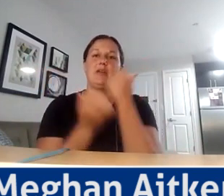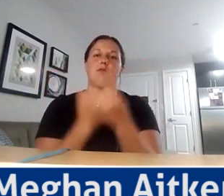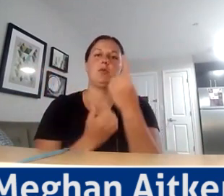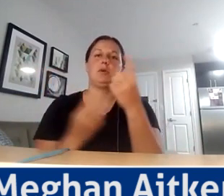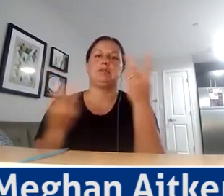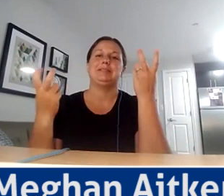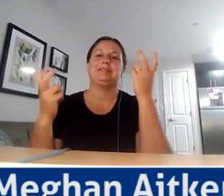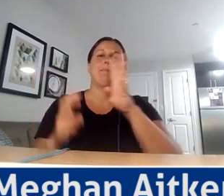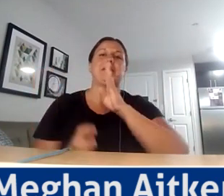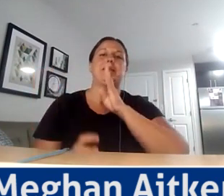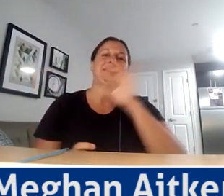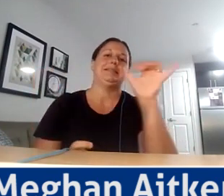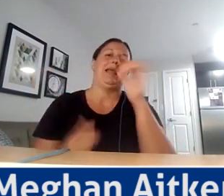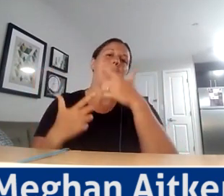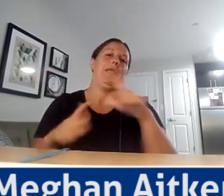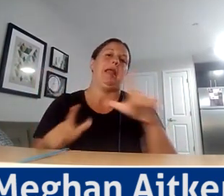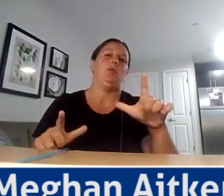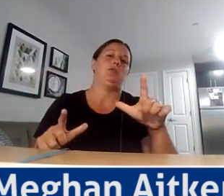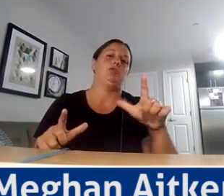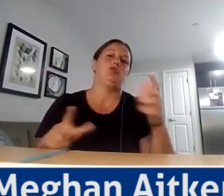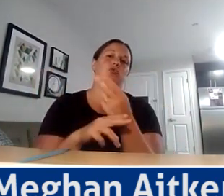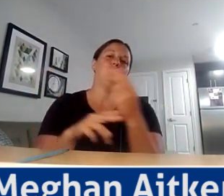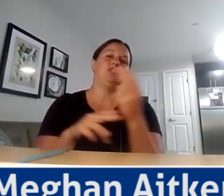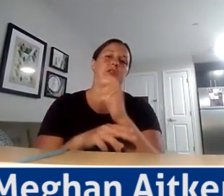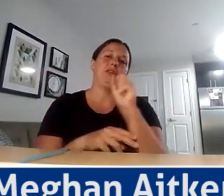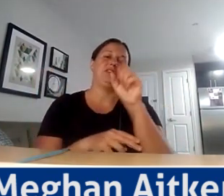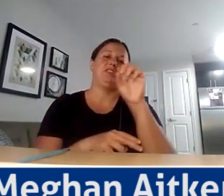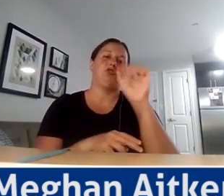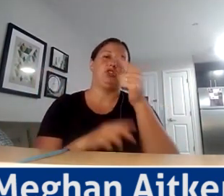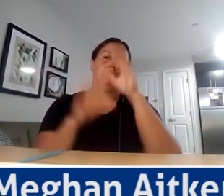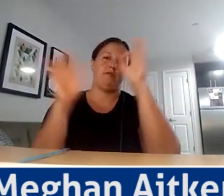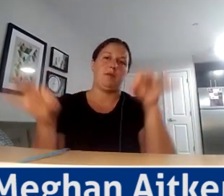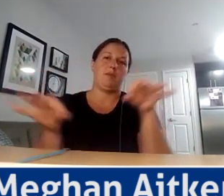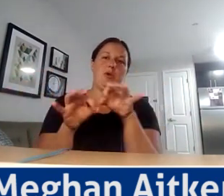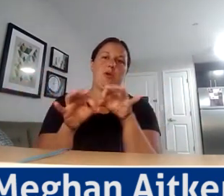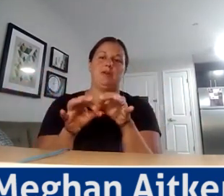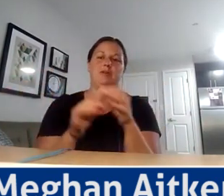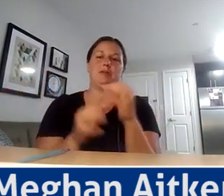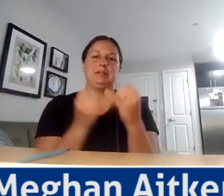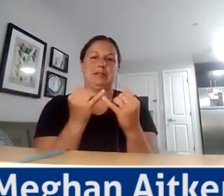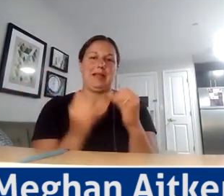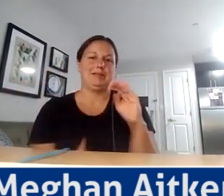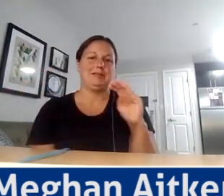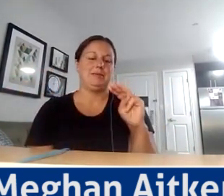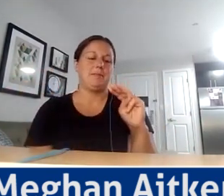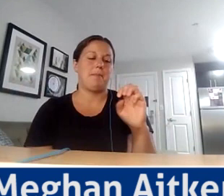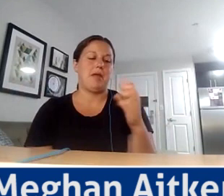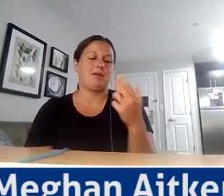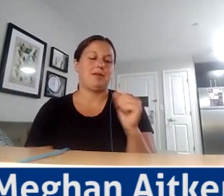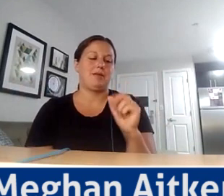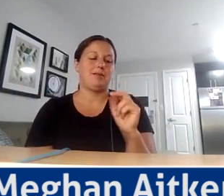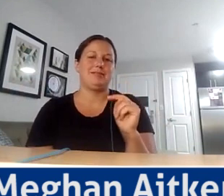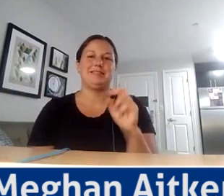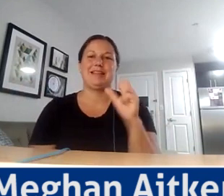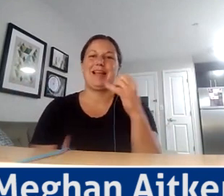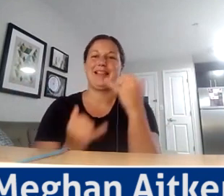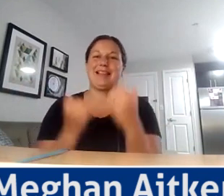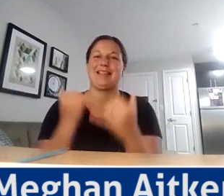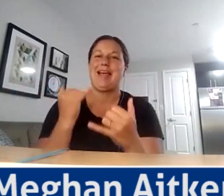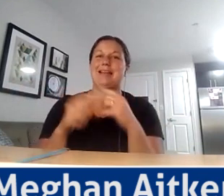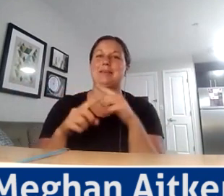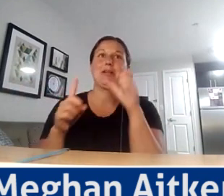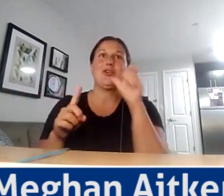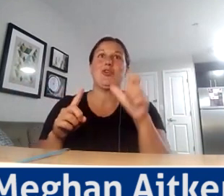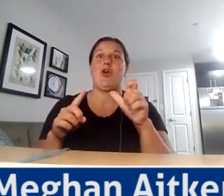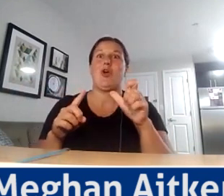SDGs can give us that opportunity. Thank you so much. And Megan. Last but not least. Last but not